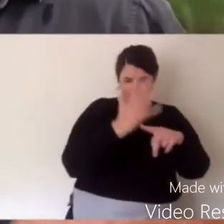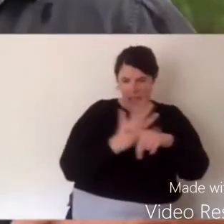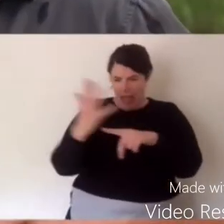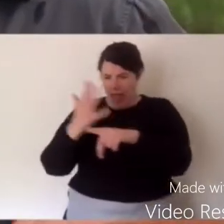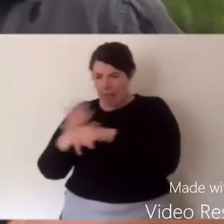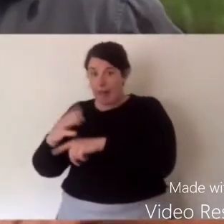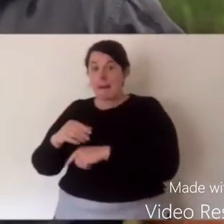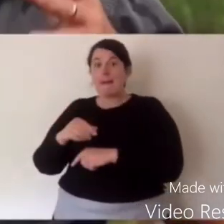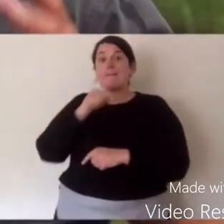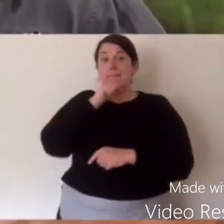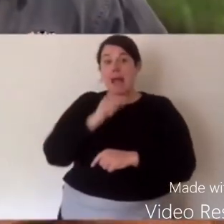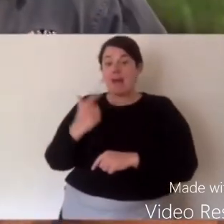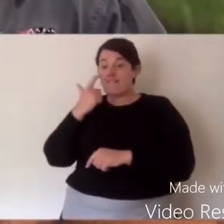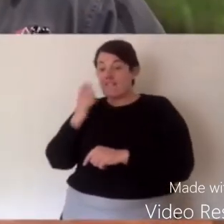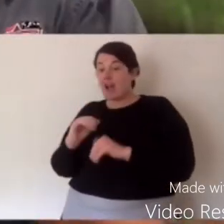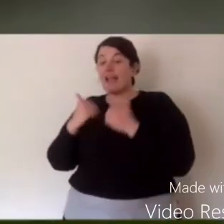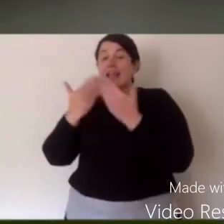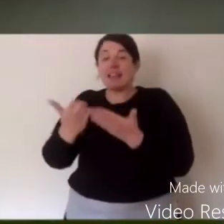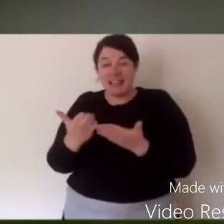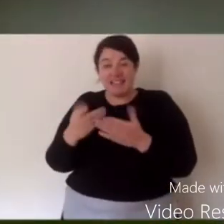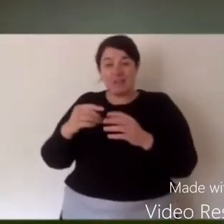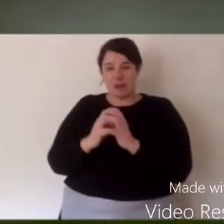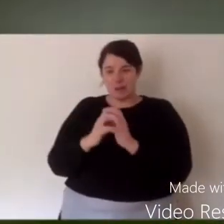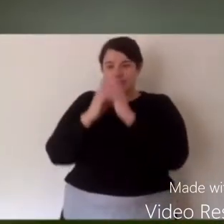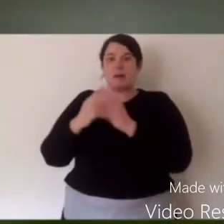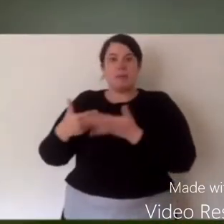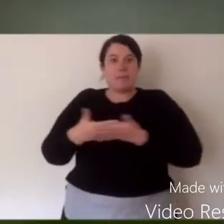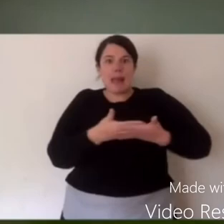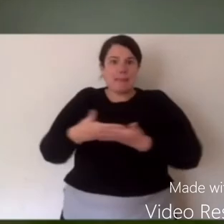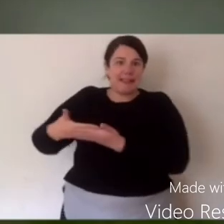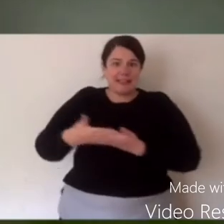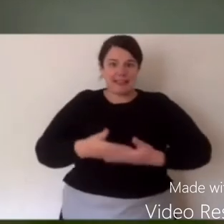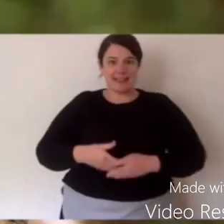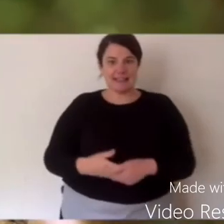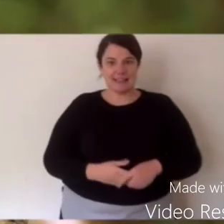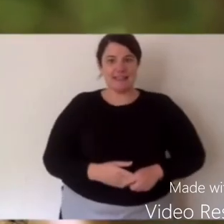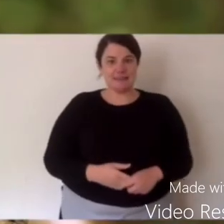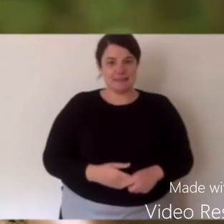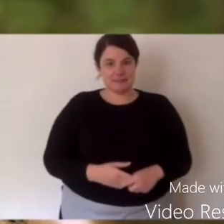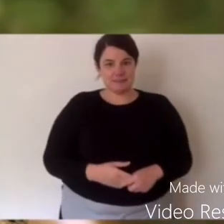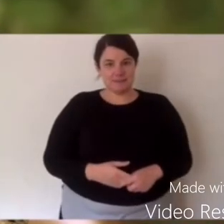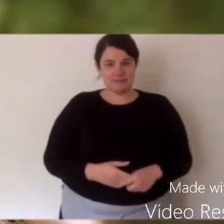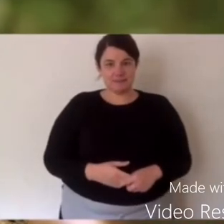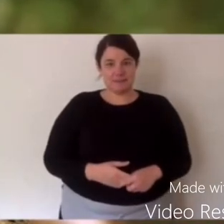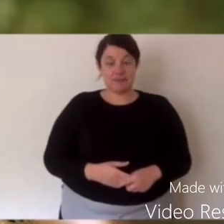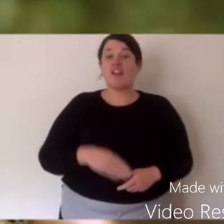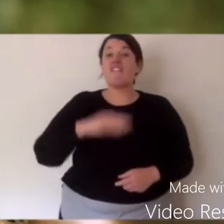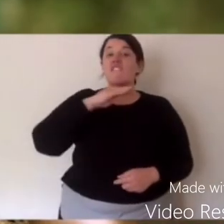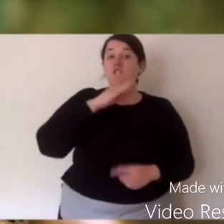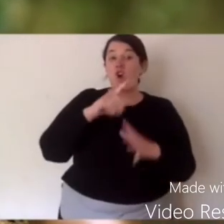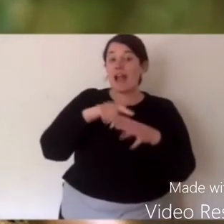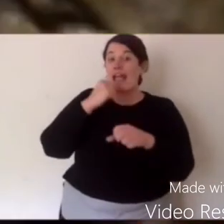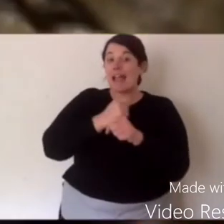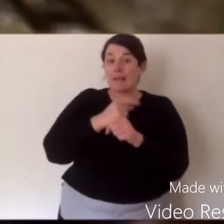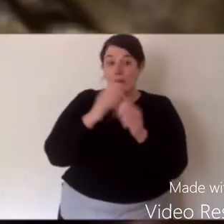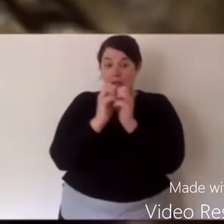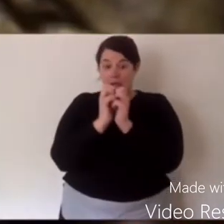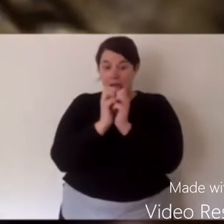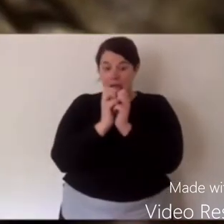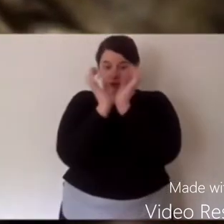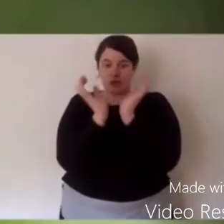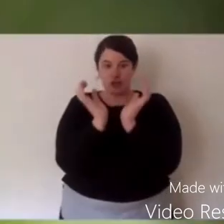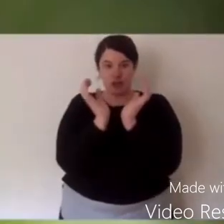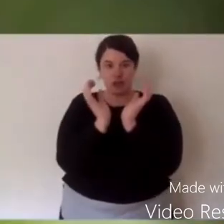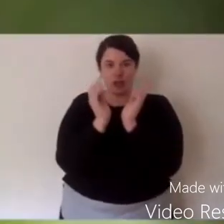those reeds. And the male fertilizes them. Now what happens then is the incredible part. The frog